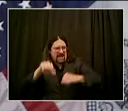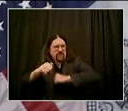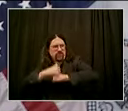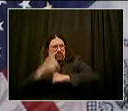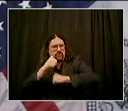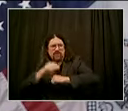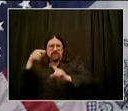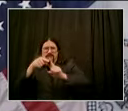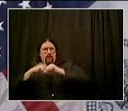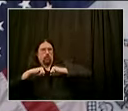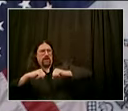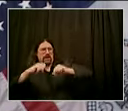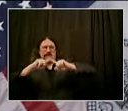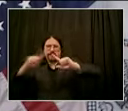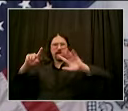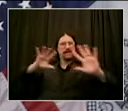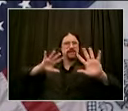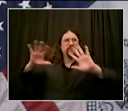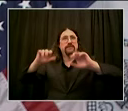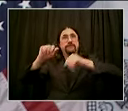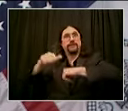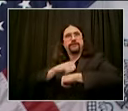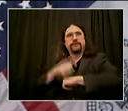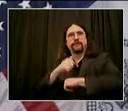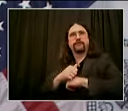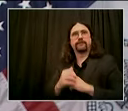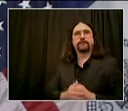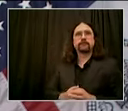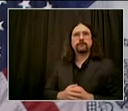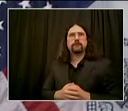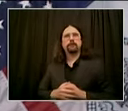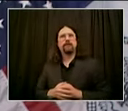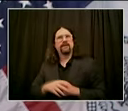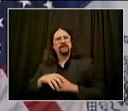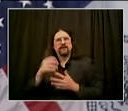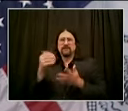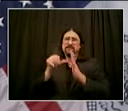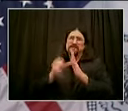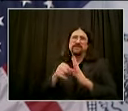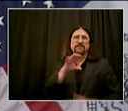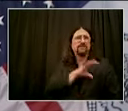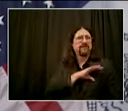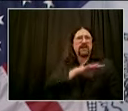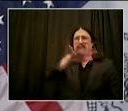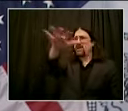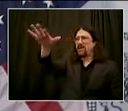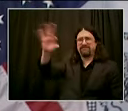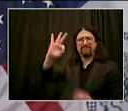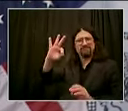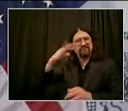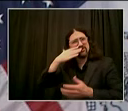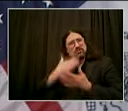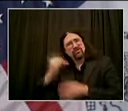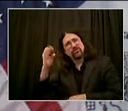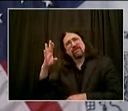There are some who do not belong on this job. And there are some that use violence when they shouldn't. There are some that are